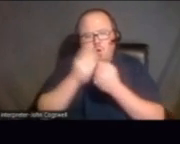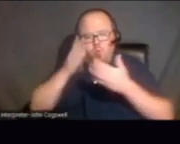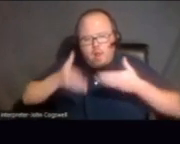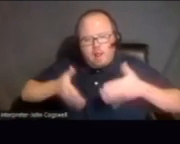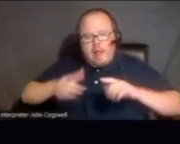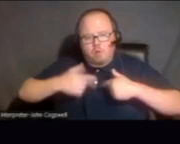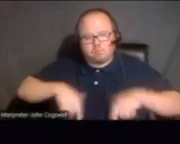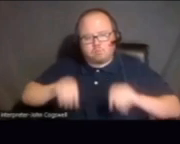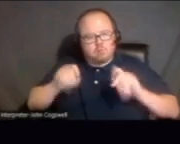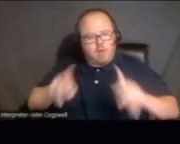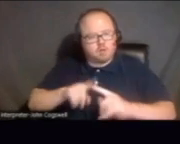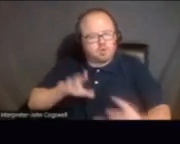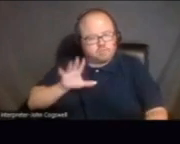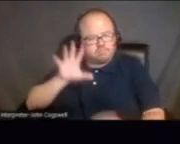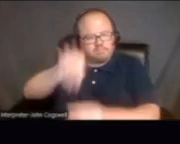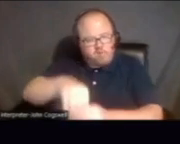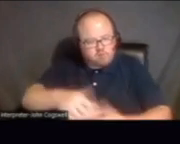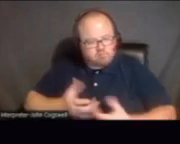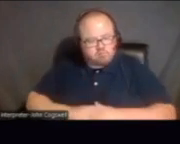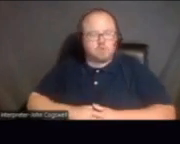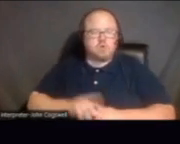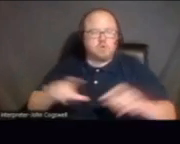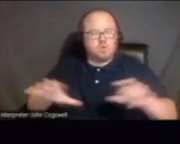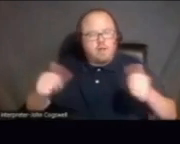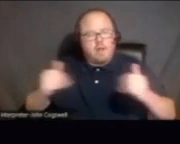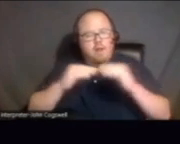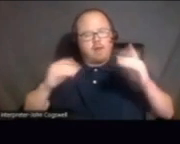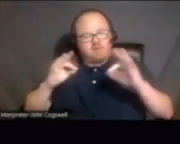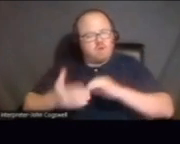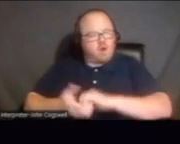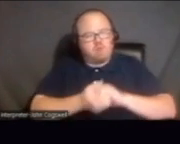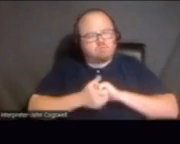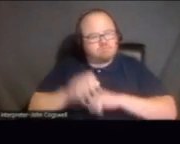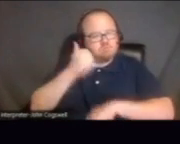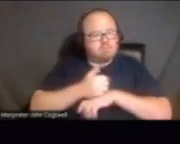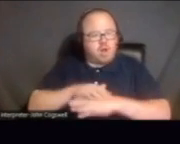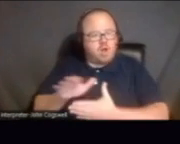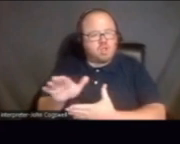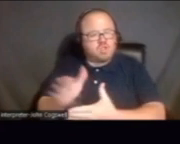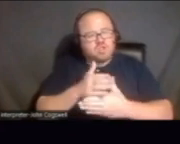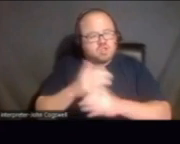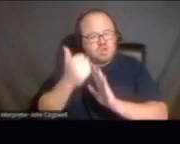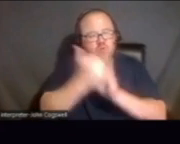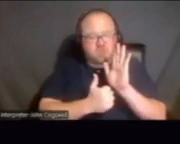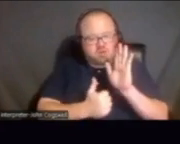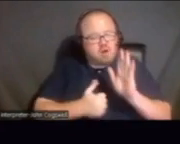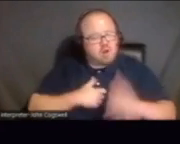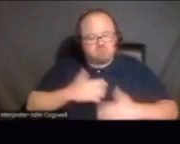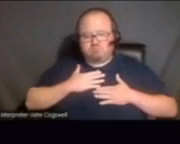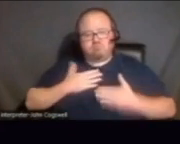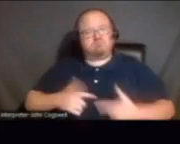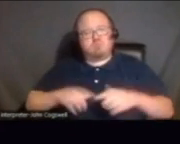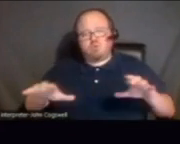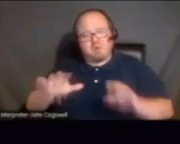an opportunity to engage and, uh, do a level of collaboration based on shared agendas. We'll be happy to do that as well. If they're